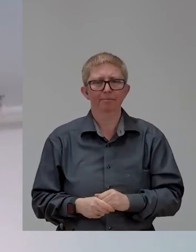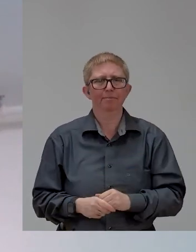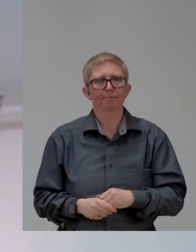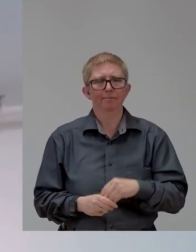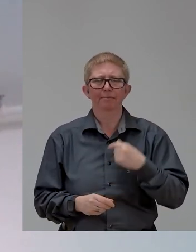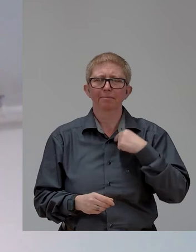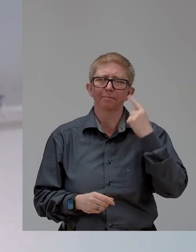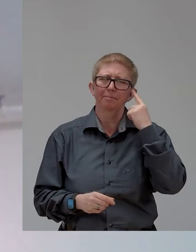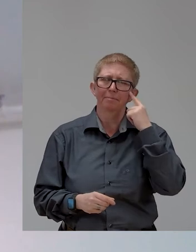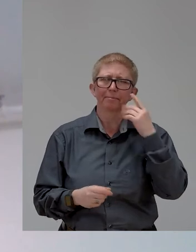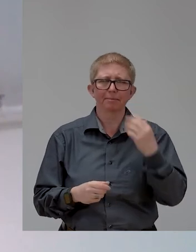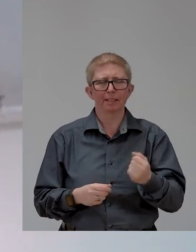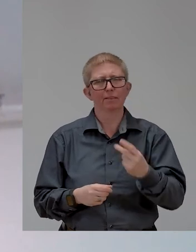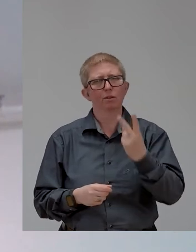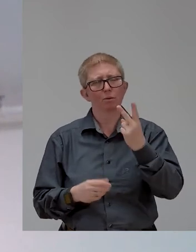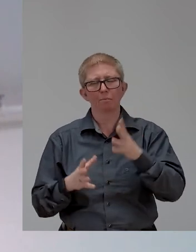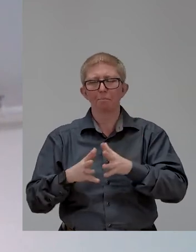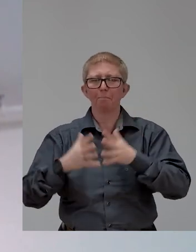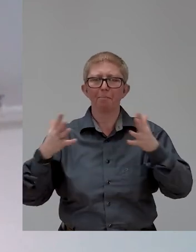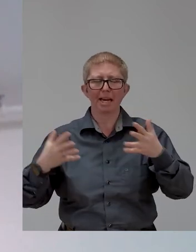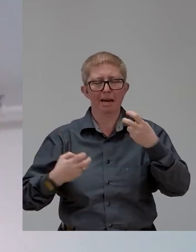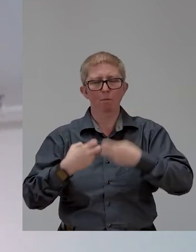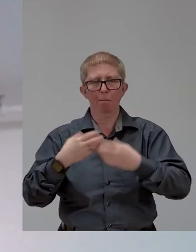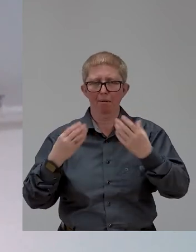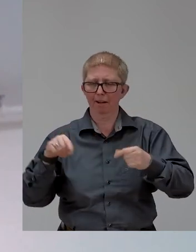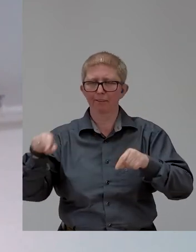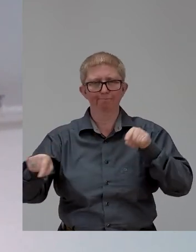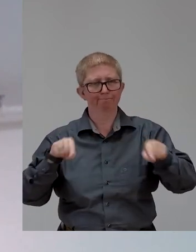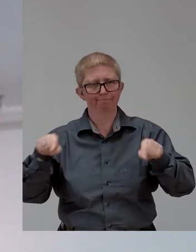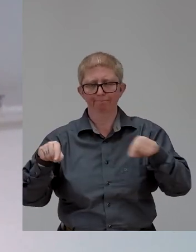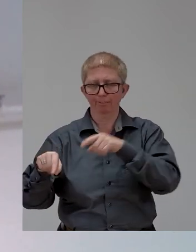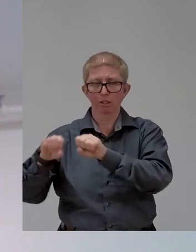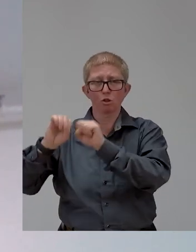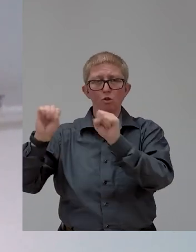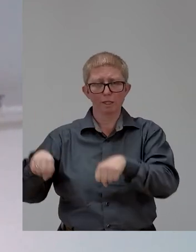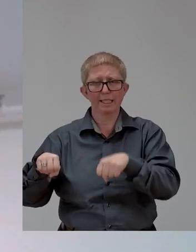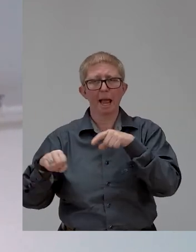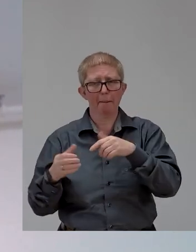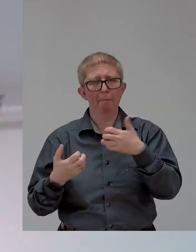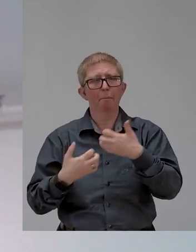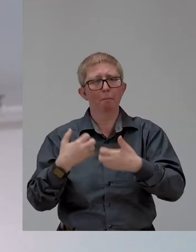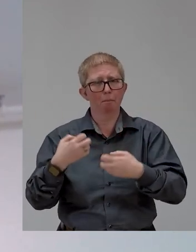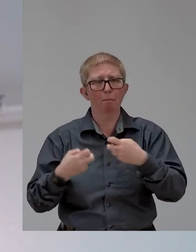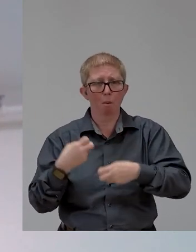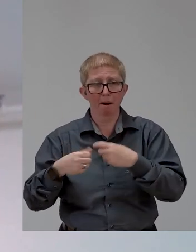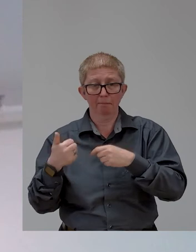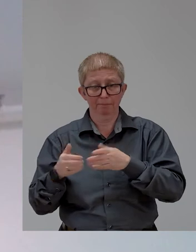systemic problems with two systemic great potentials, employment and ICT.